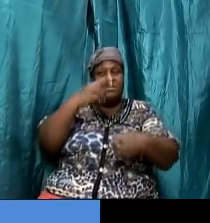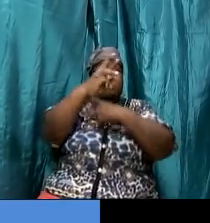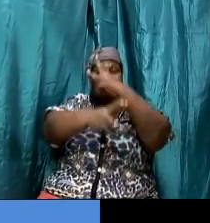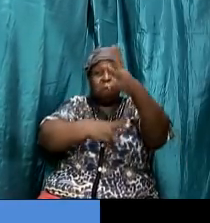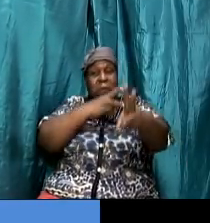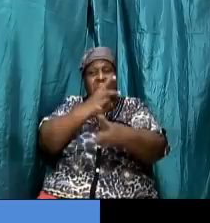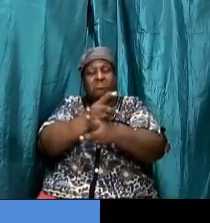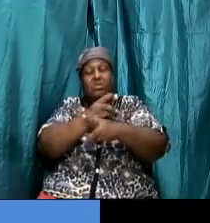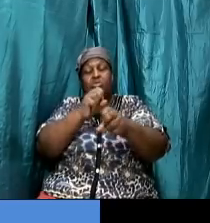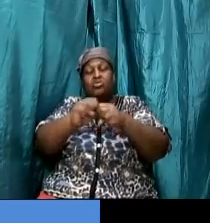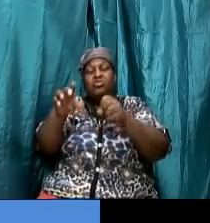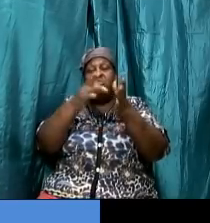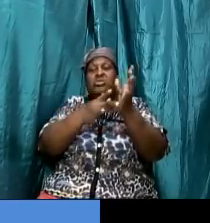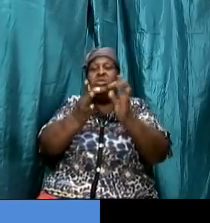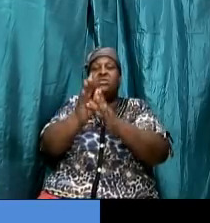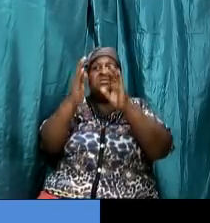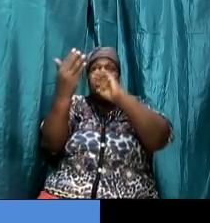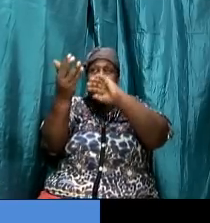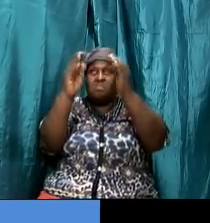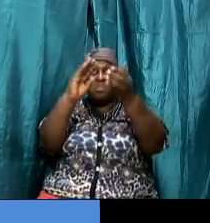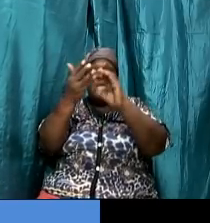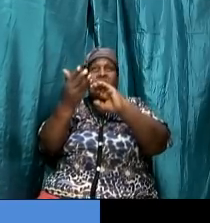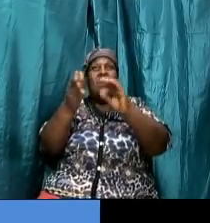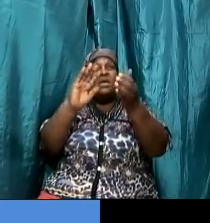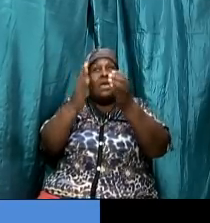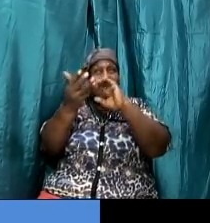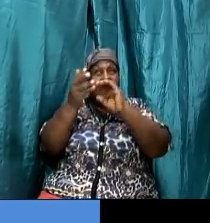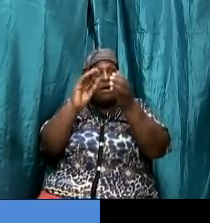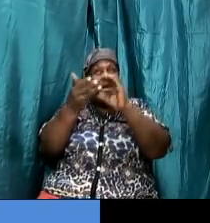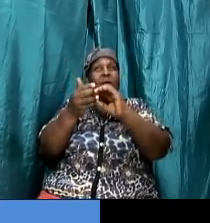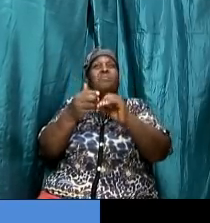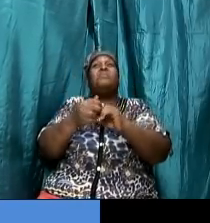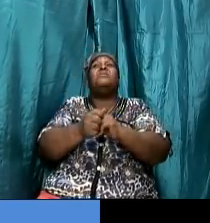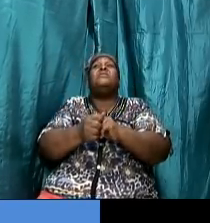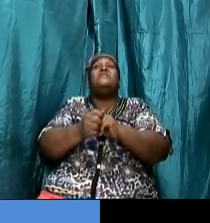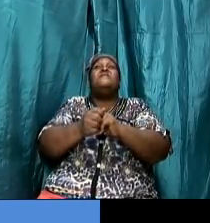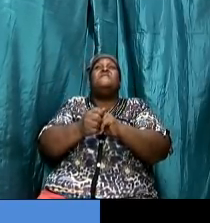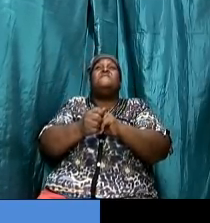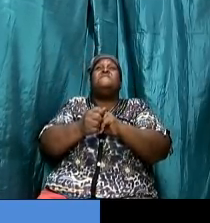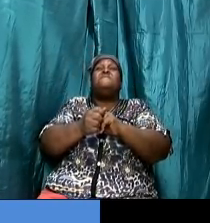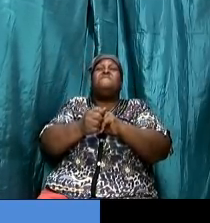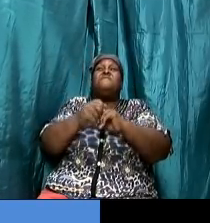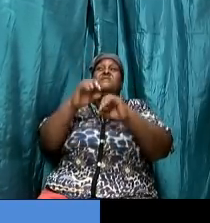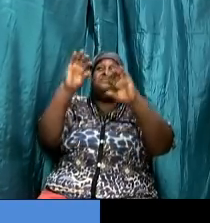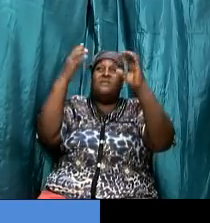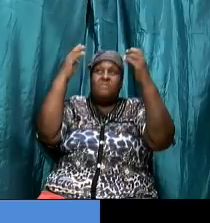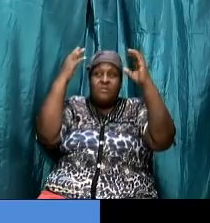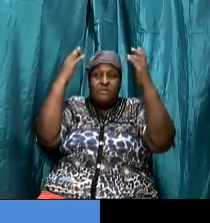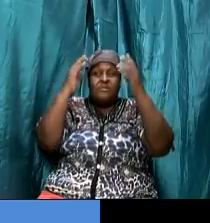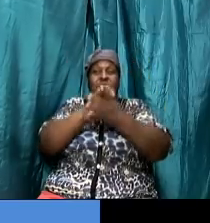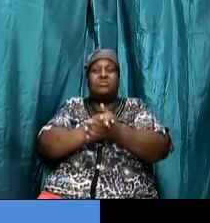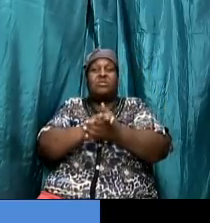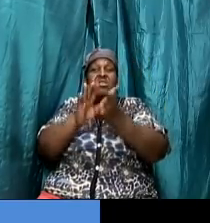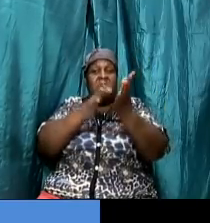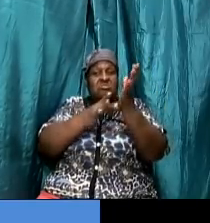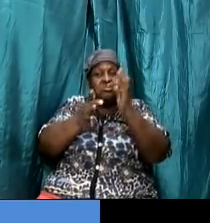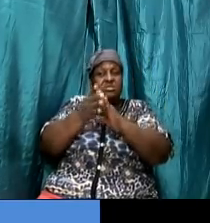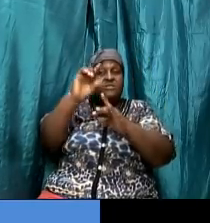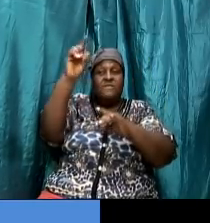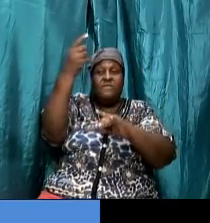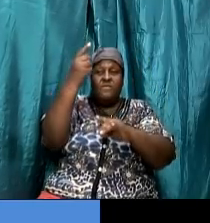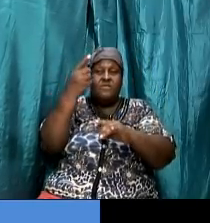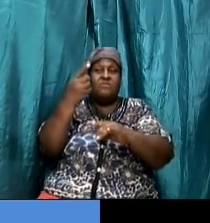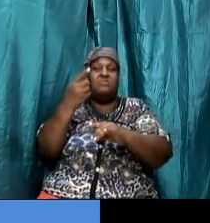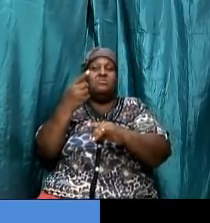passover they had to celebrate the feast of first fruits jesus is the first fruit of them that